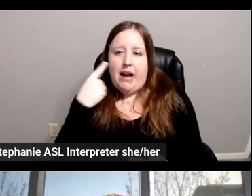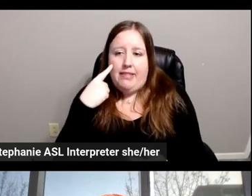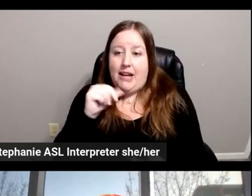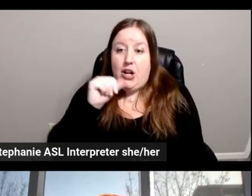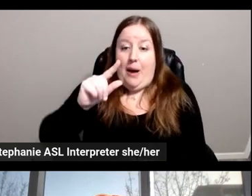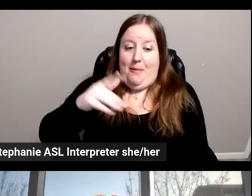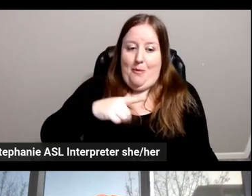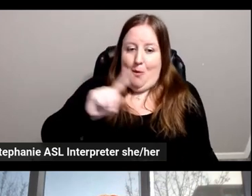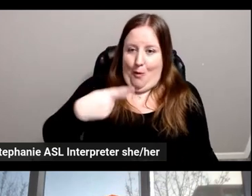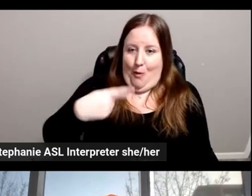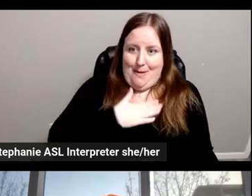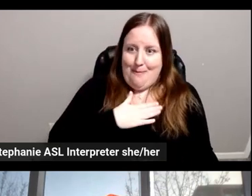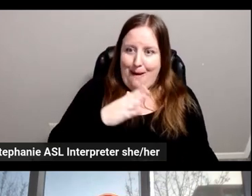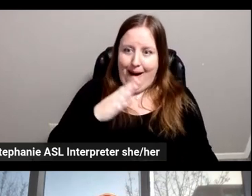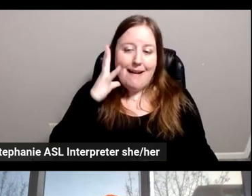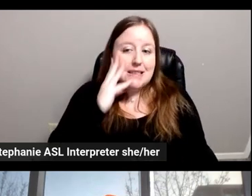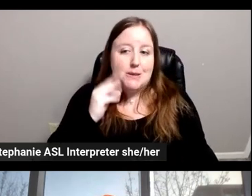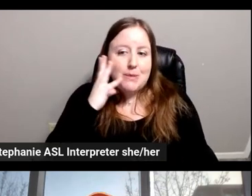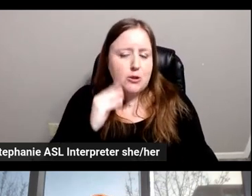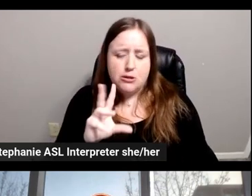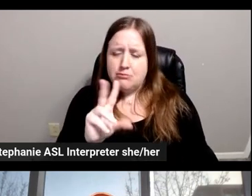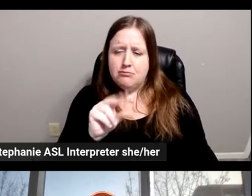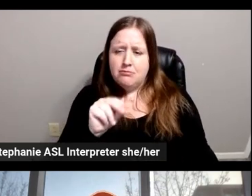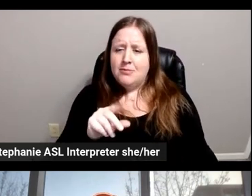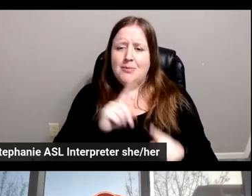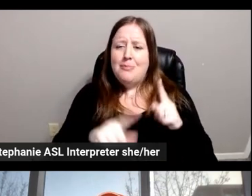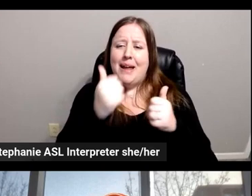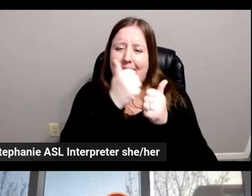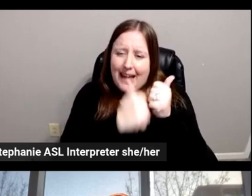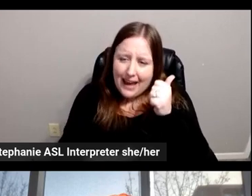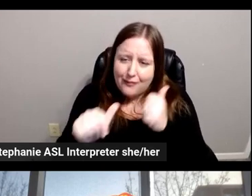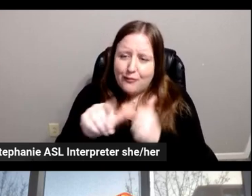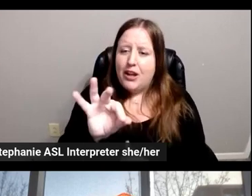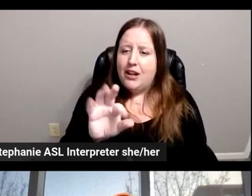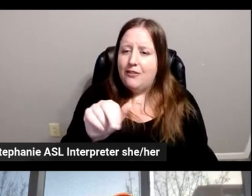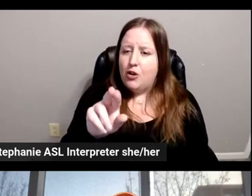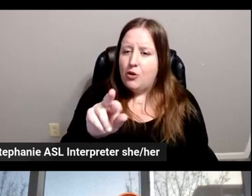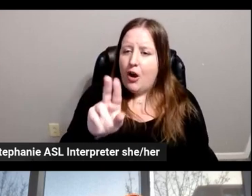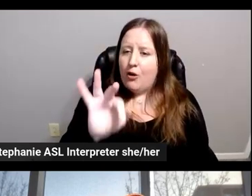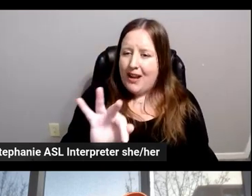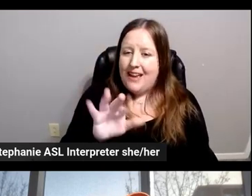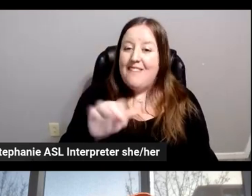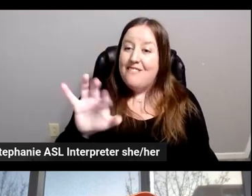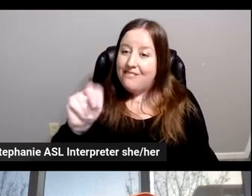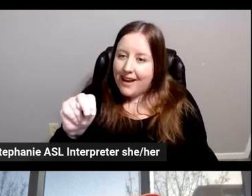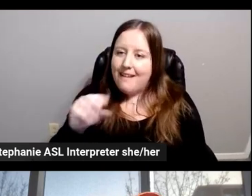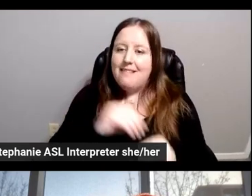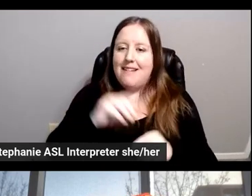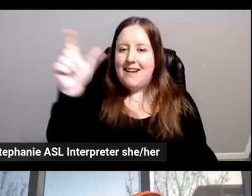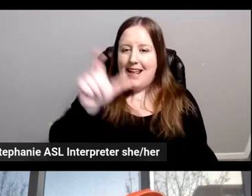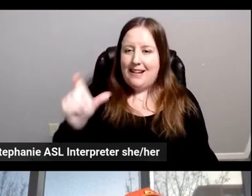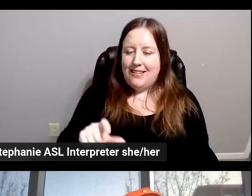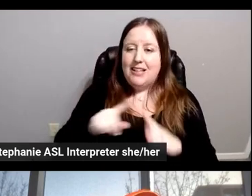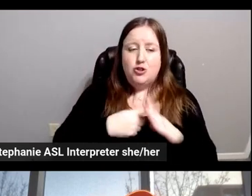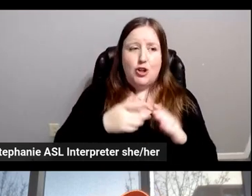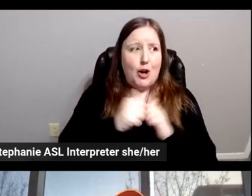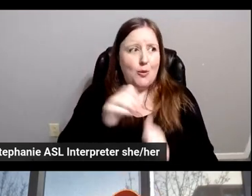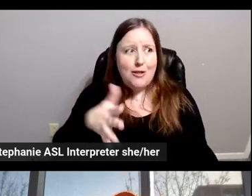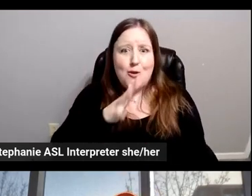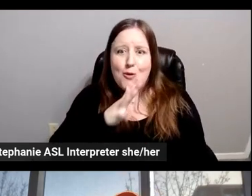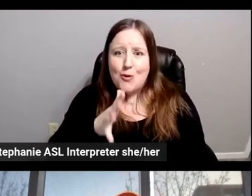my story, but the story of every Ferrari fan, at least in Italy, it all started with your grandfather,